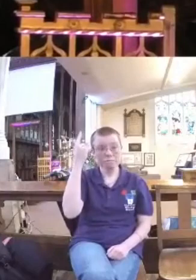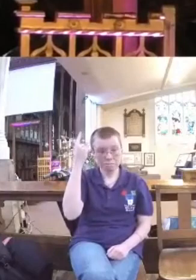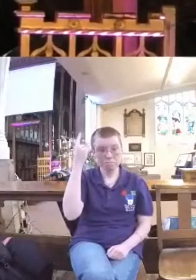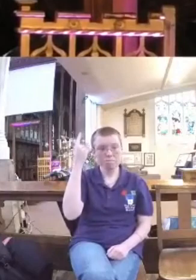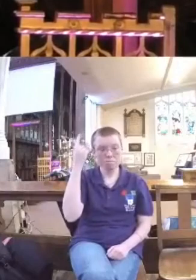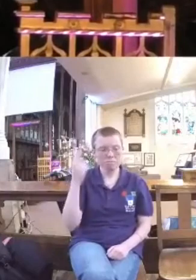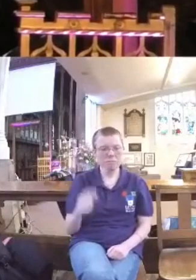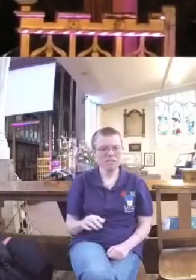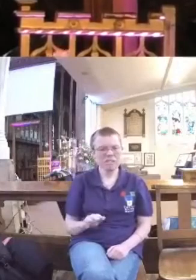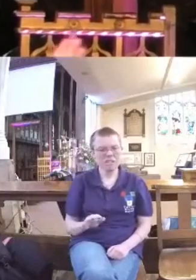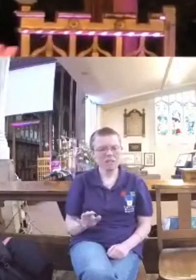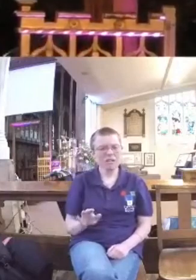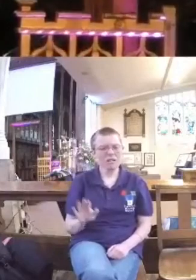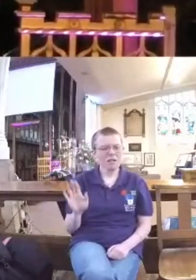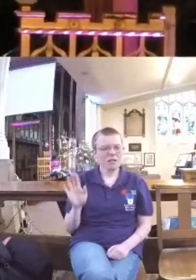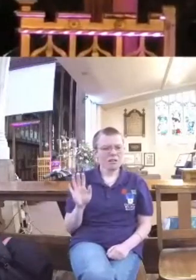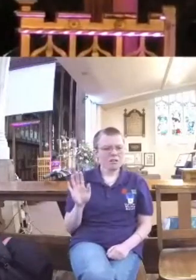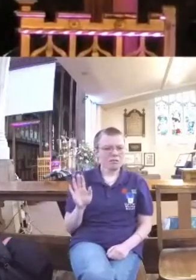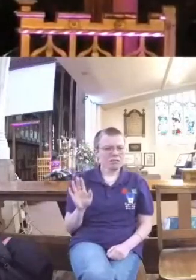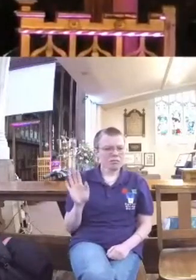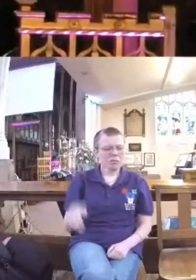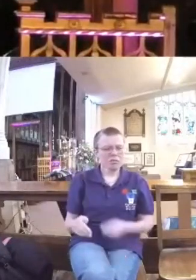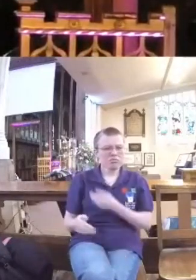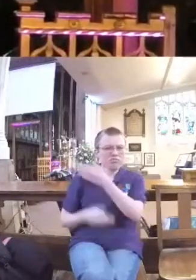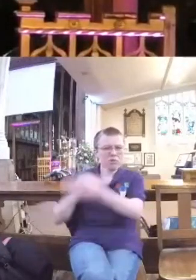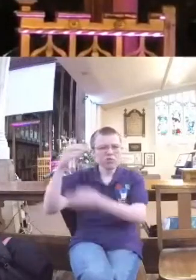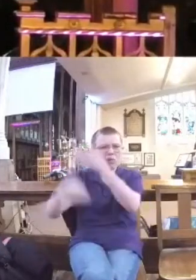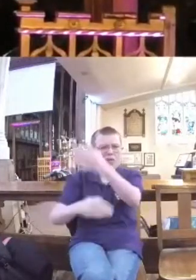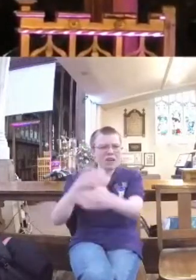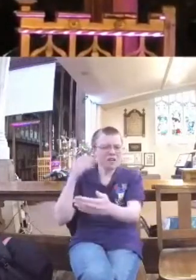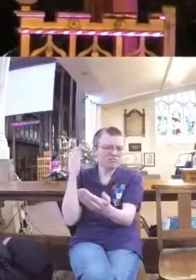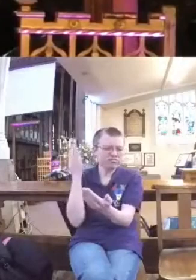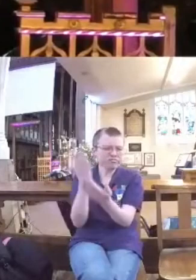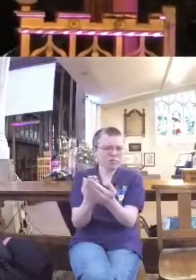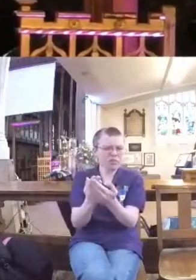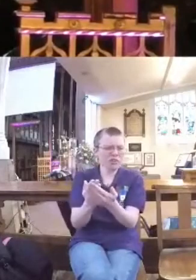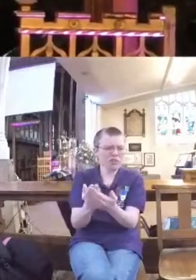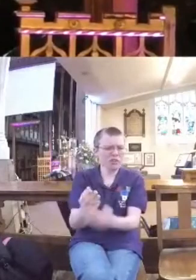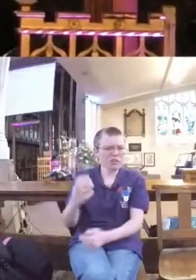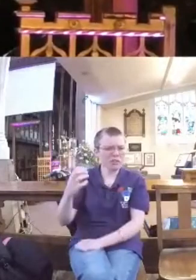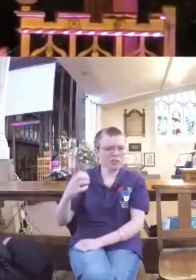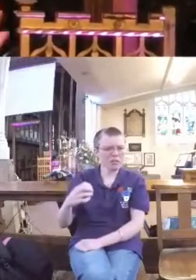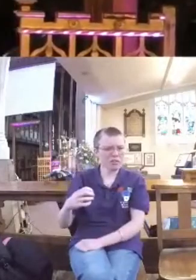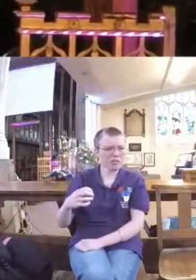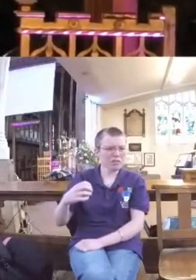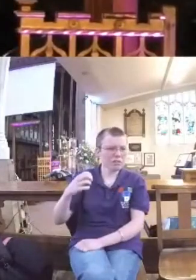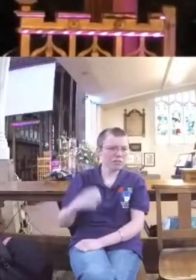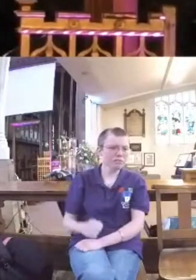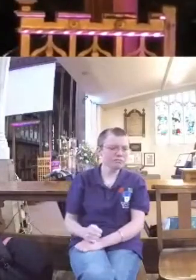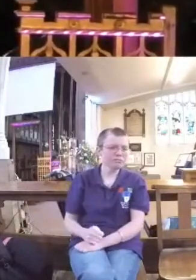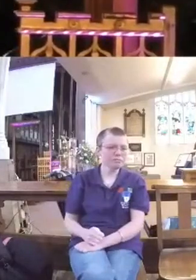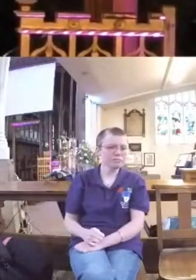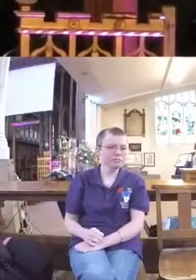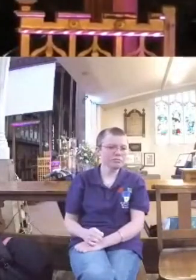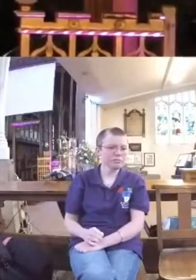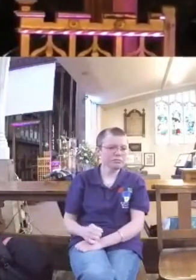In fact, the whole story of the Bible kind of up to Isaiah is God's people kind of yo